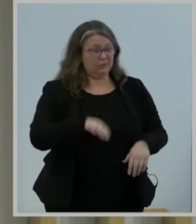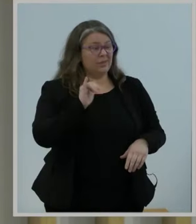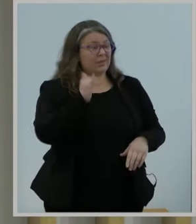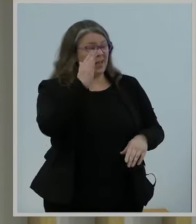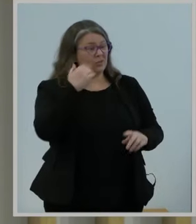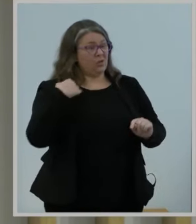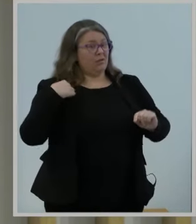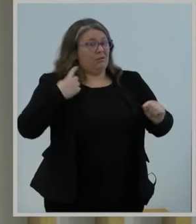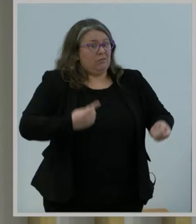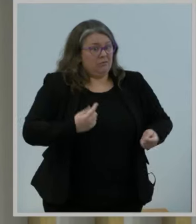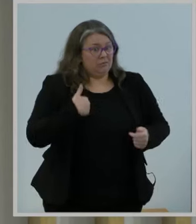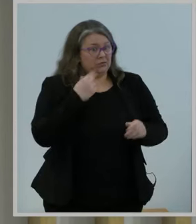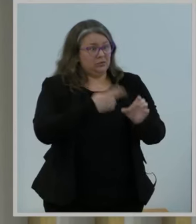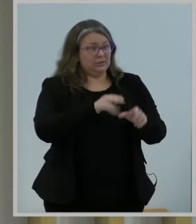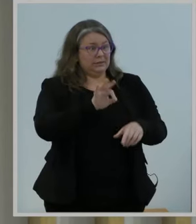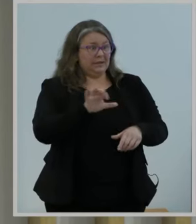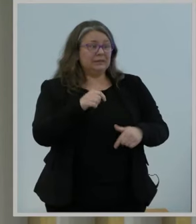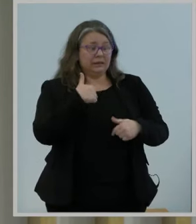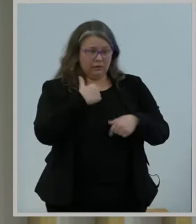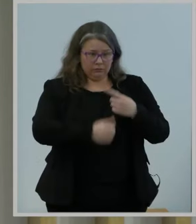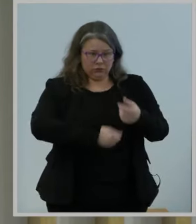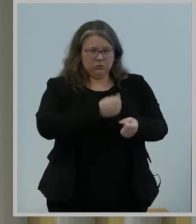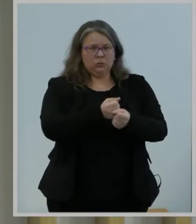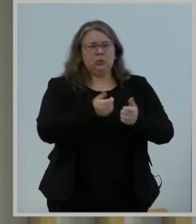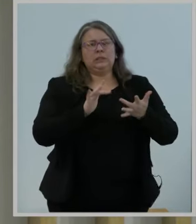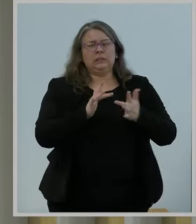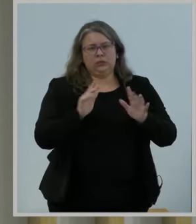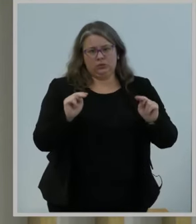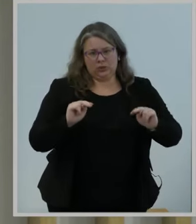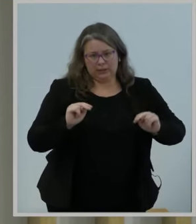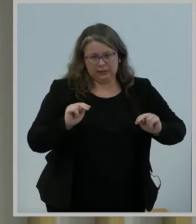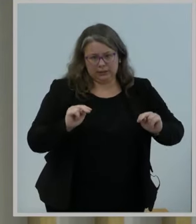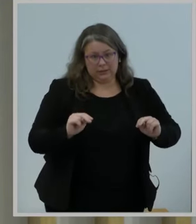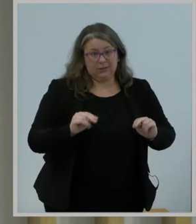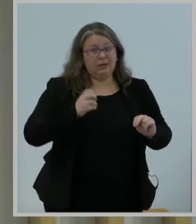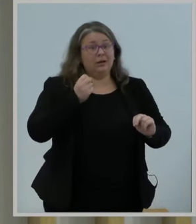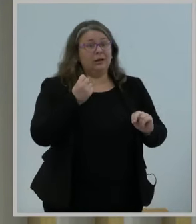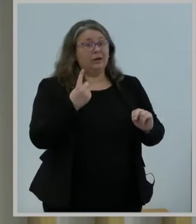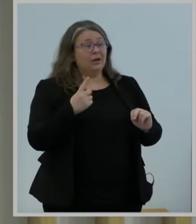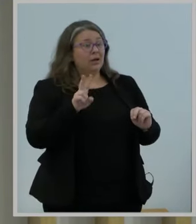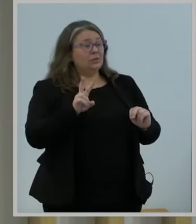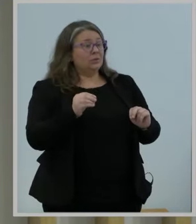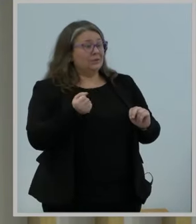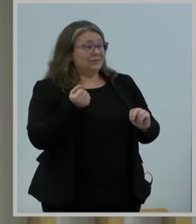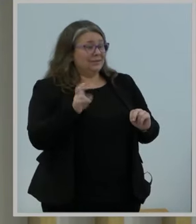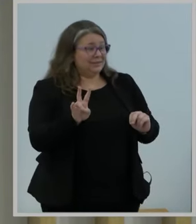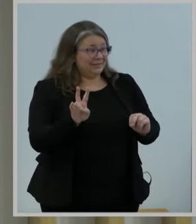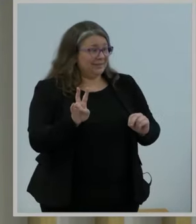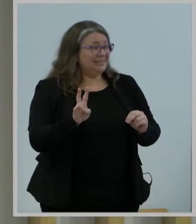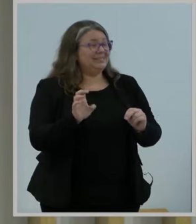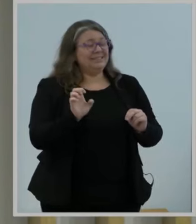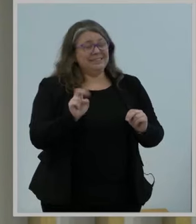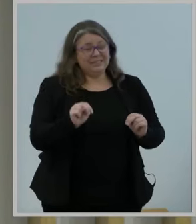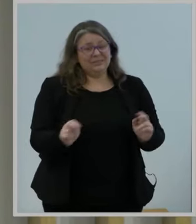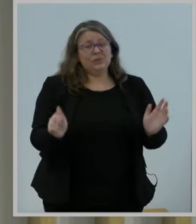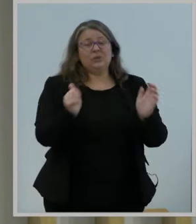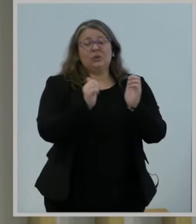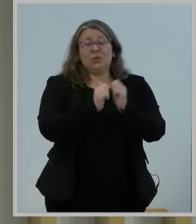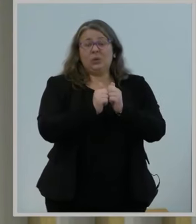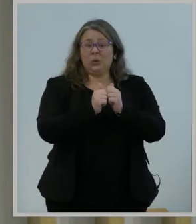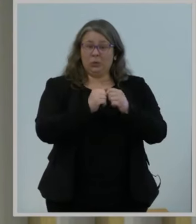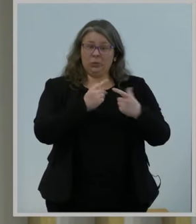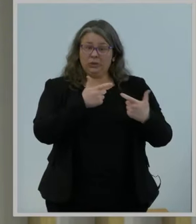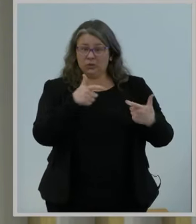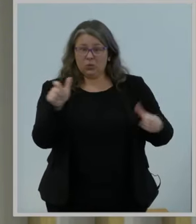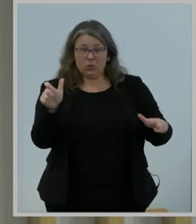But in 2017, despite overwhelming opposition, the FCC repealed net neutrality and stepped